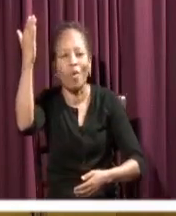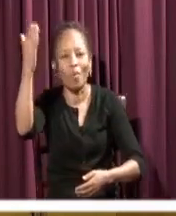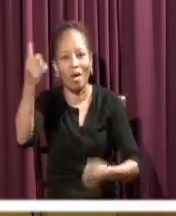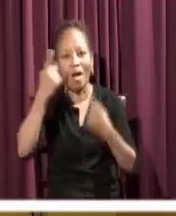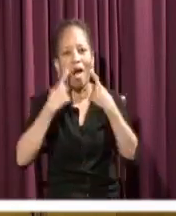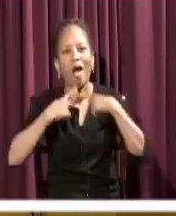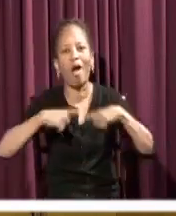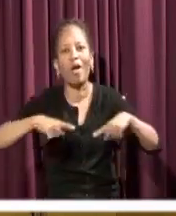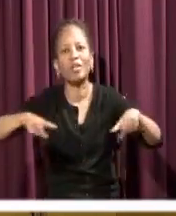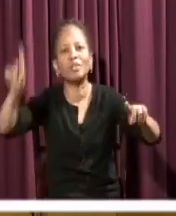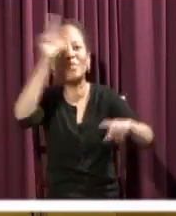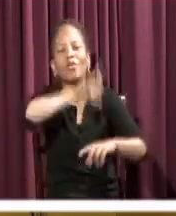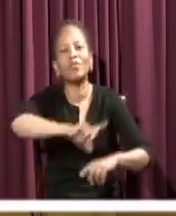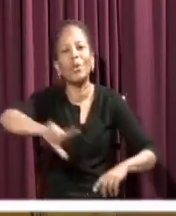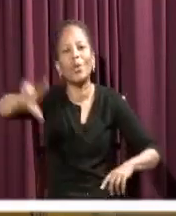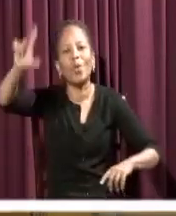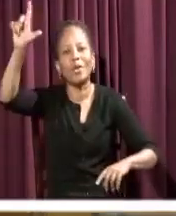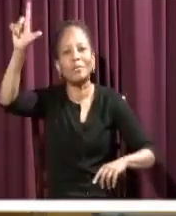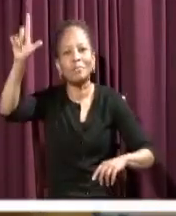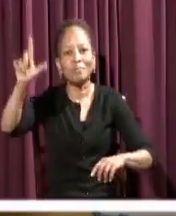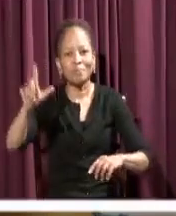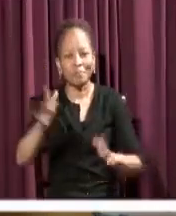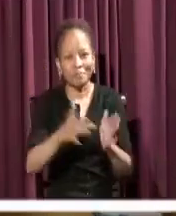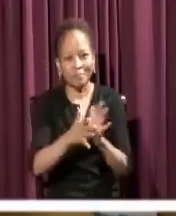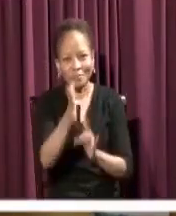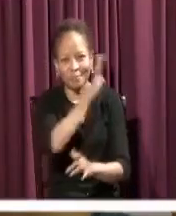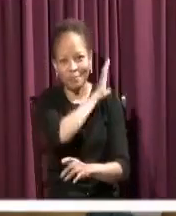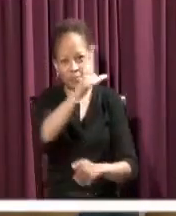Praise to you, O Lord Jesus Christ.